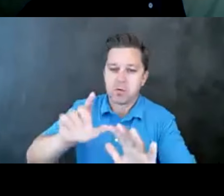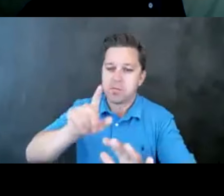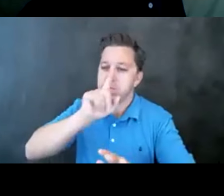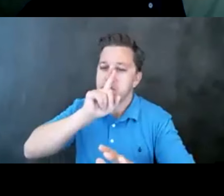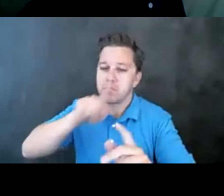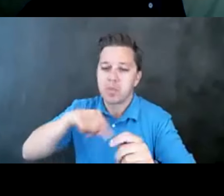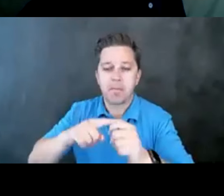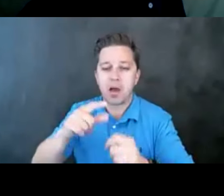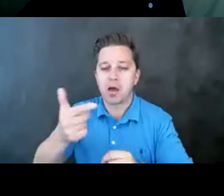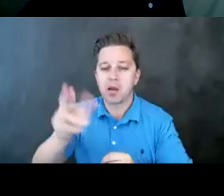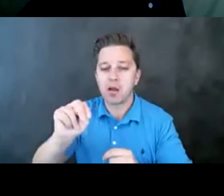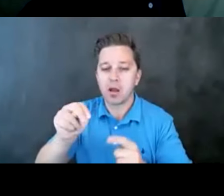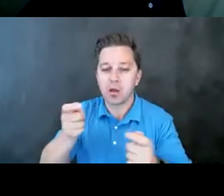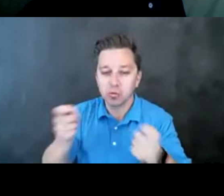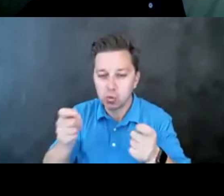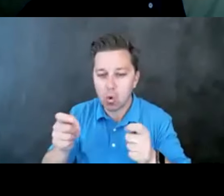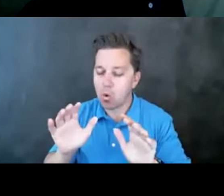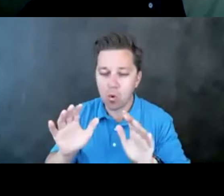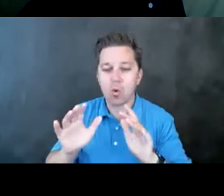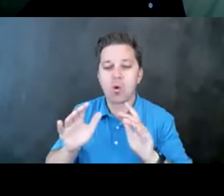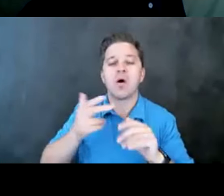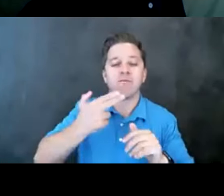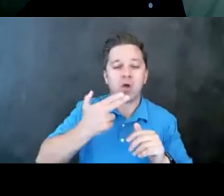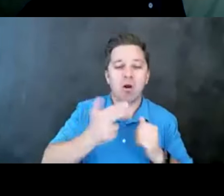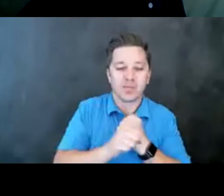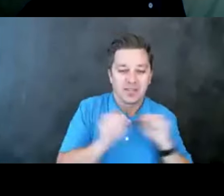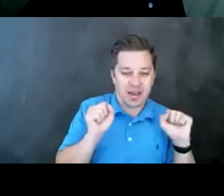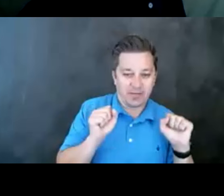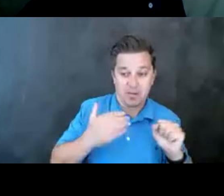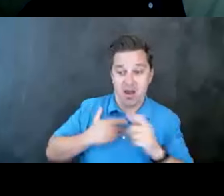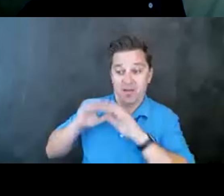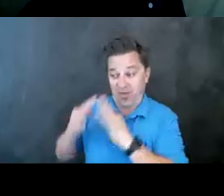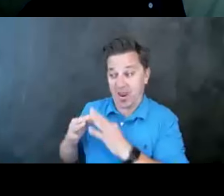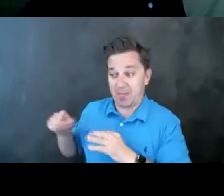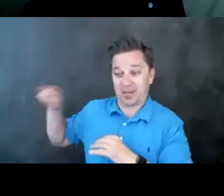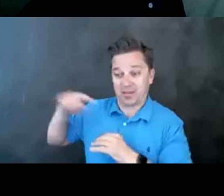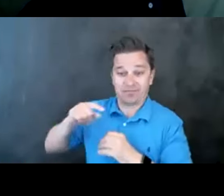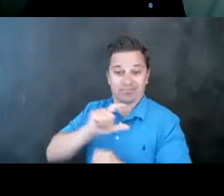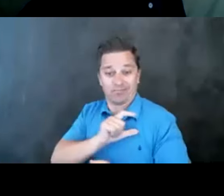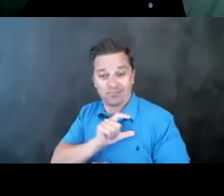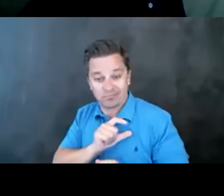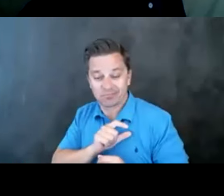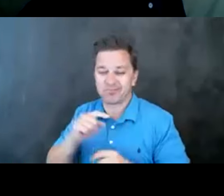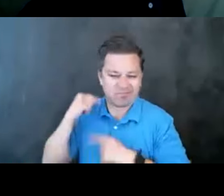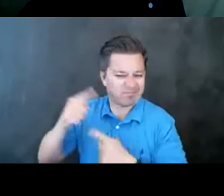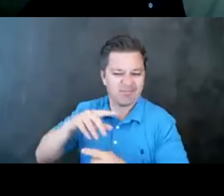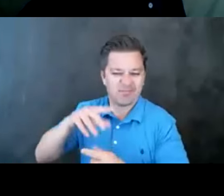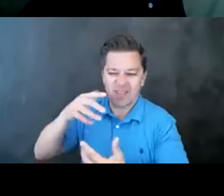control. This has to do with firearm safety. I come from a family of law enforcement. I've been around firearms my entire life.